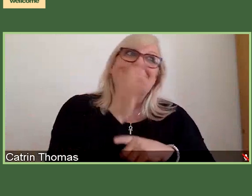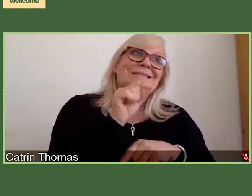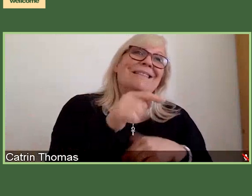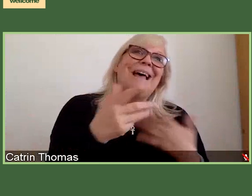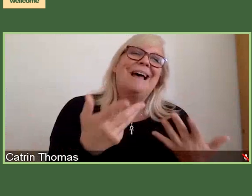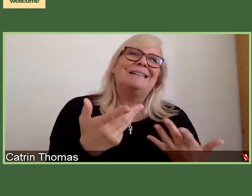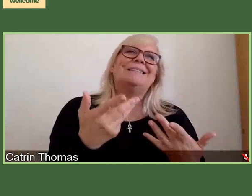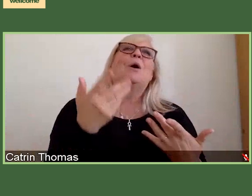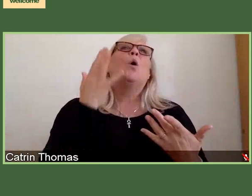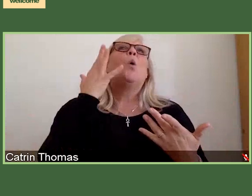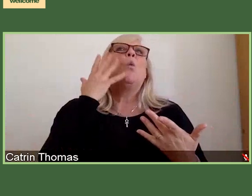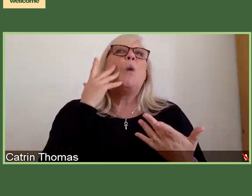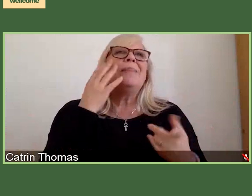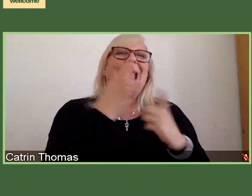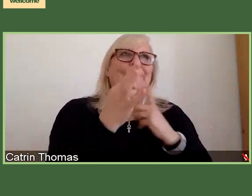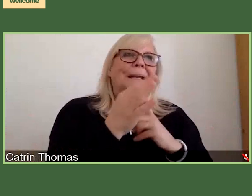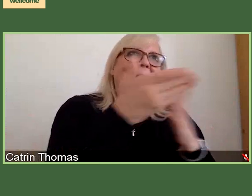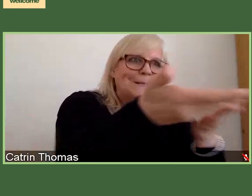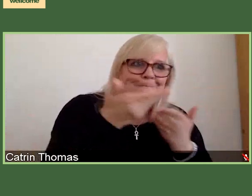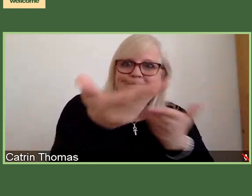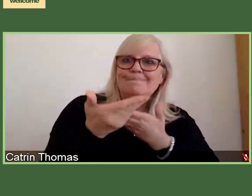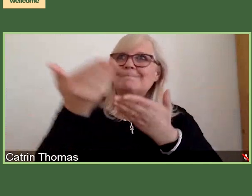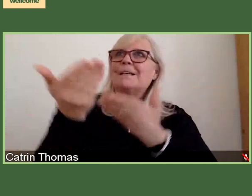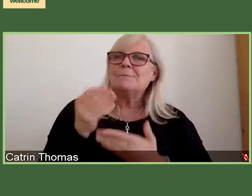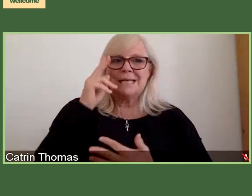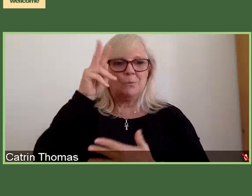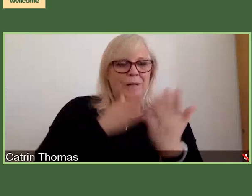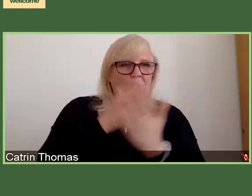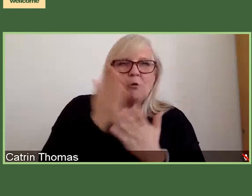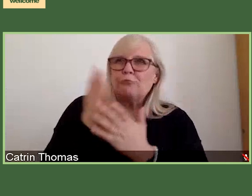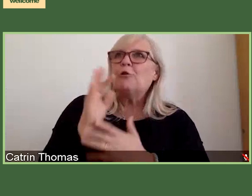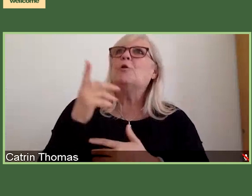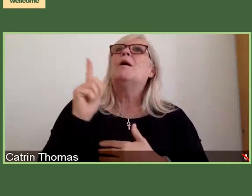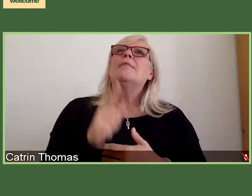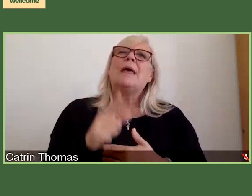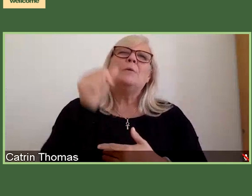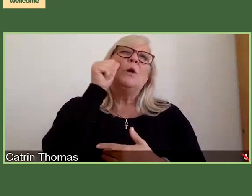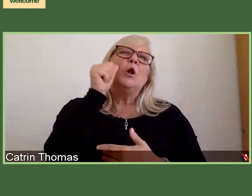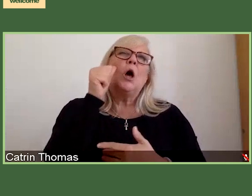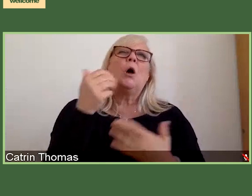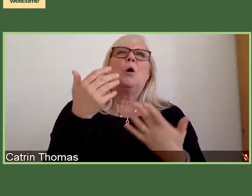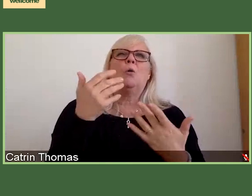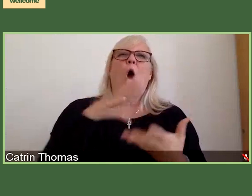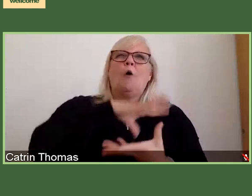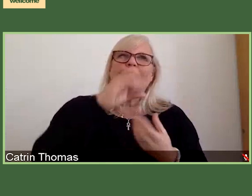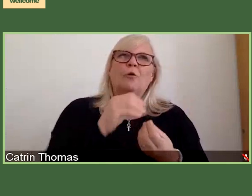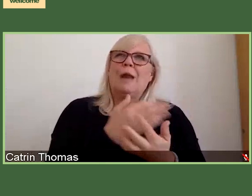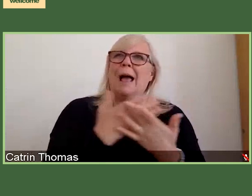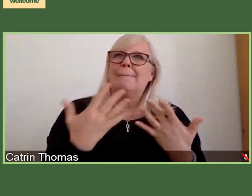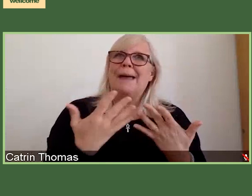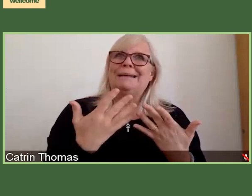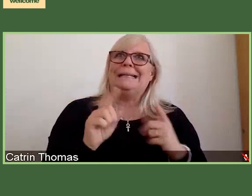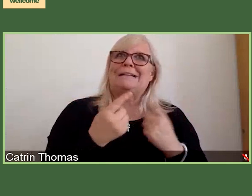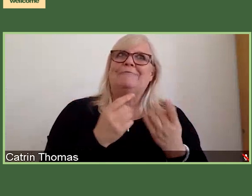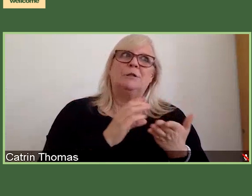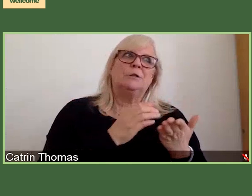have run through the system a few times. But one thing is for sure that we will not be ring